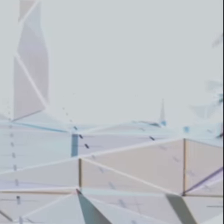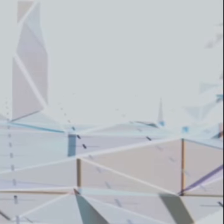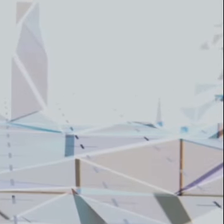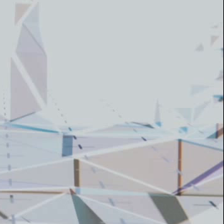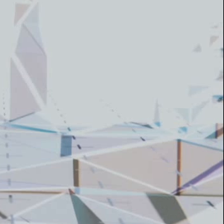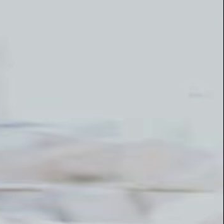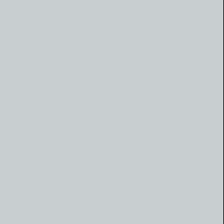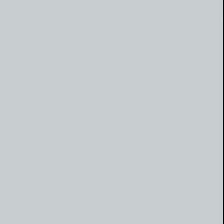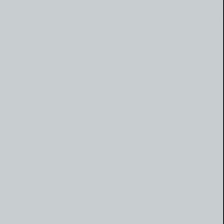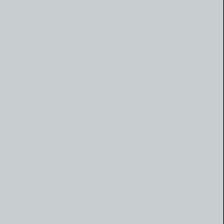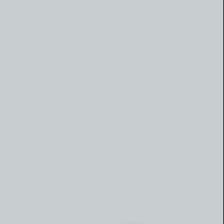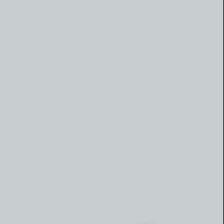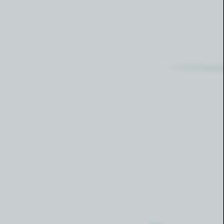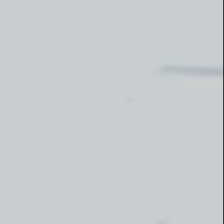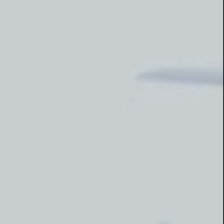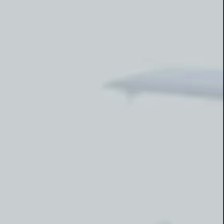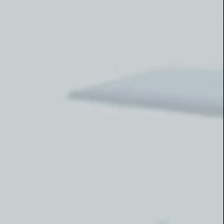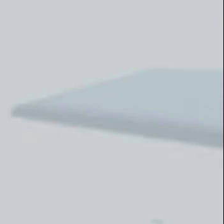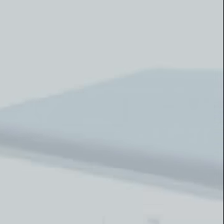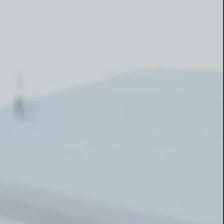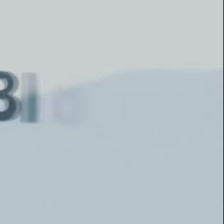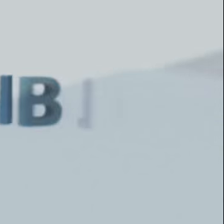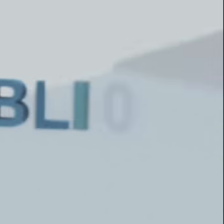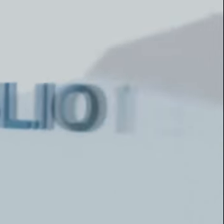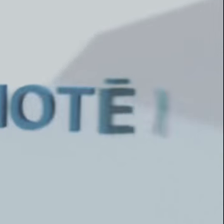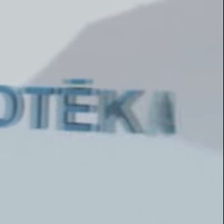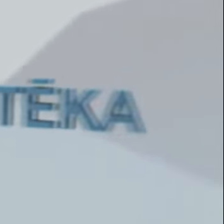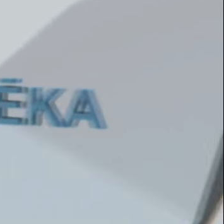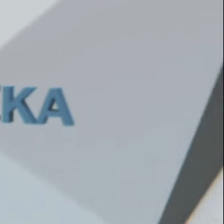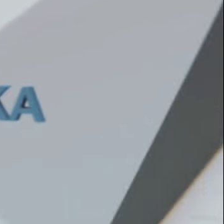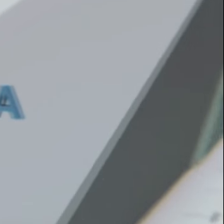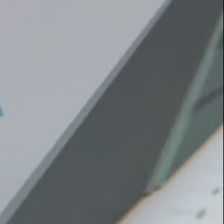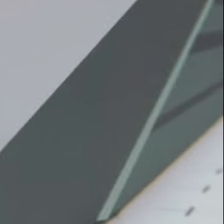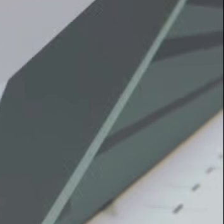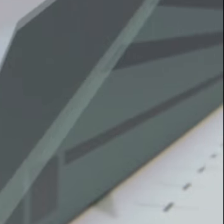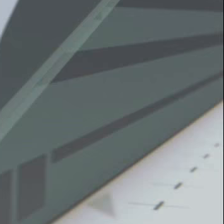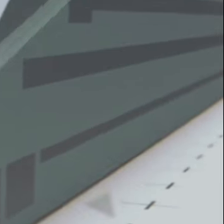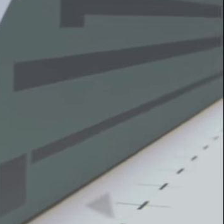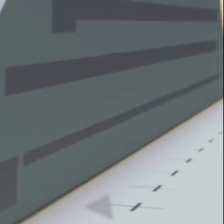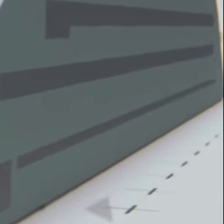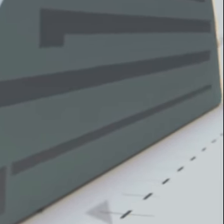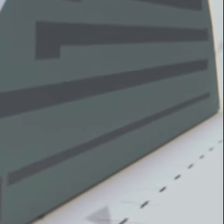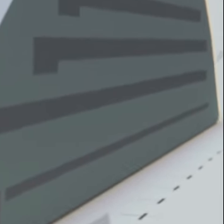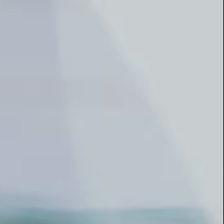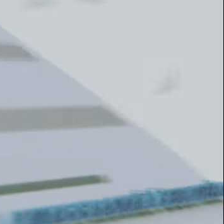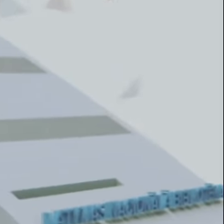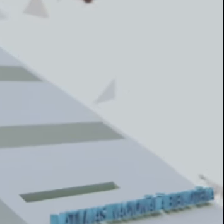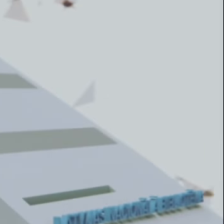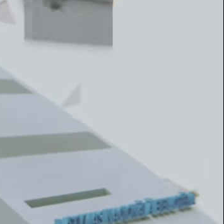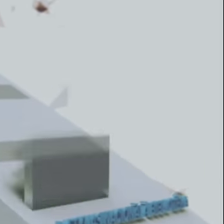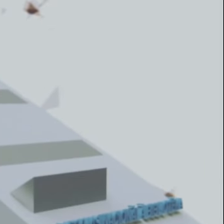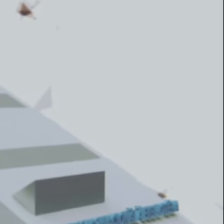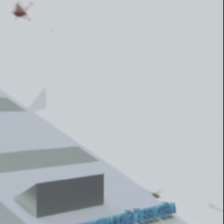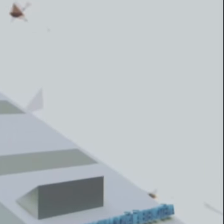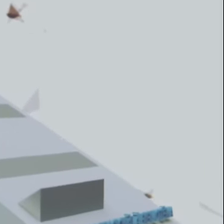Welcome to Riga, in the heart of the main hard drive of Latvia, the National Library. As the safekeeper and carrier of knowledge and